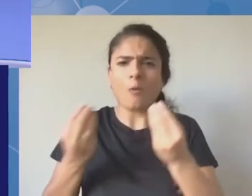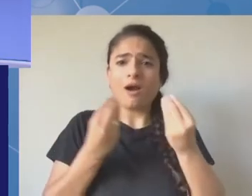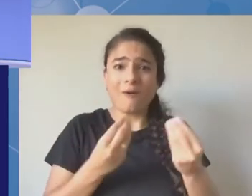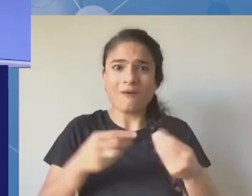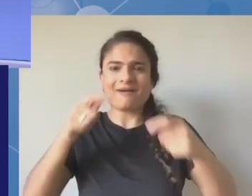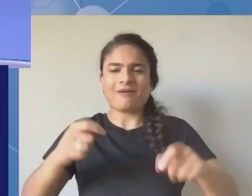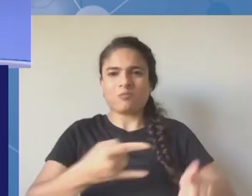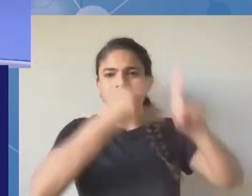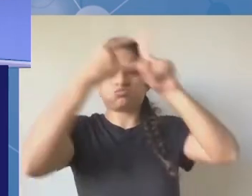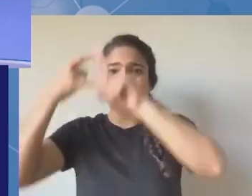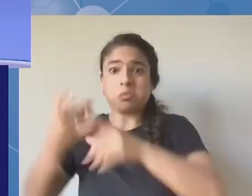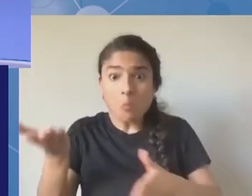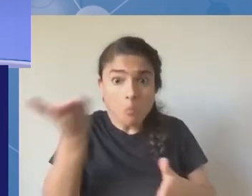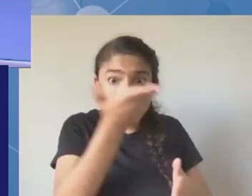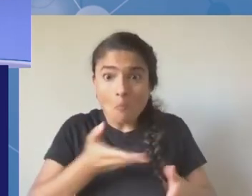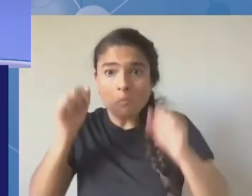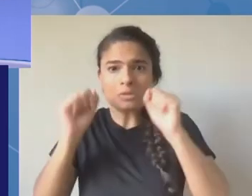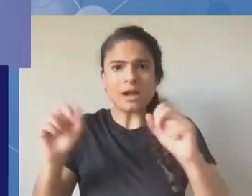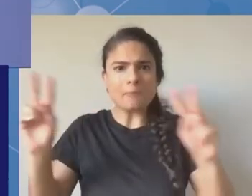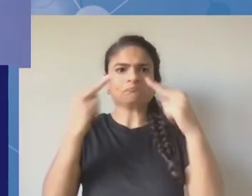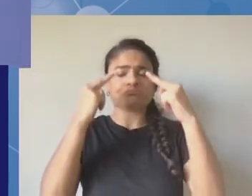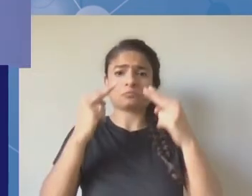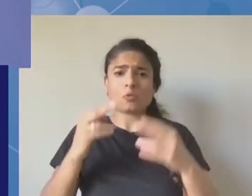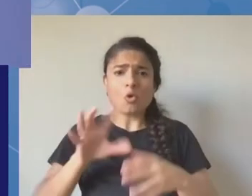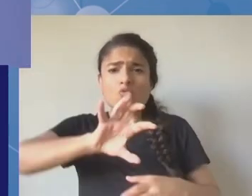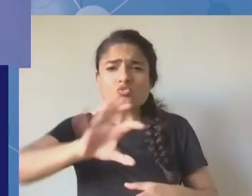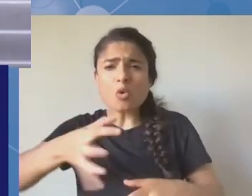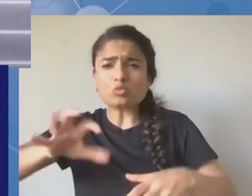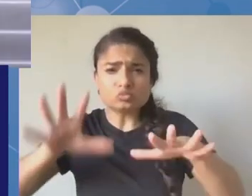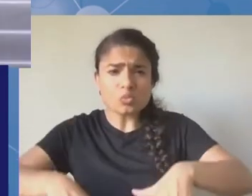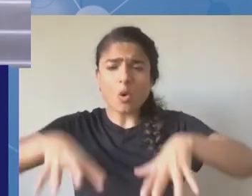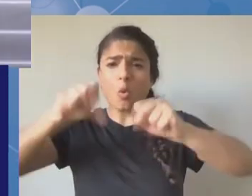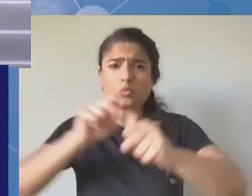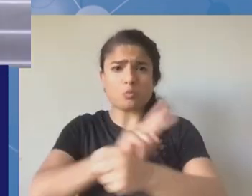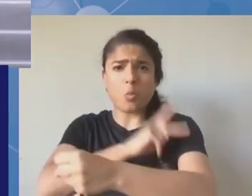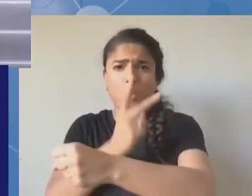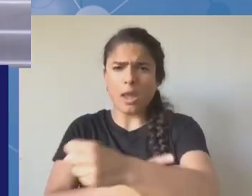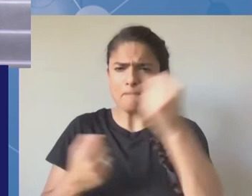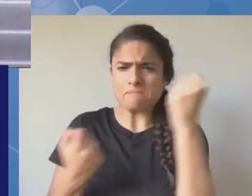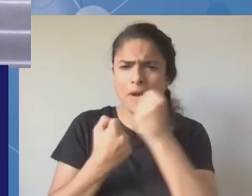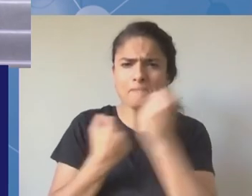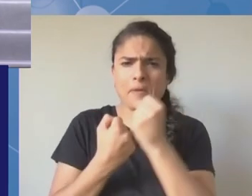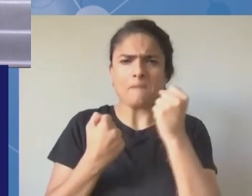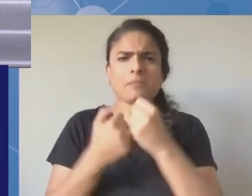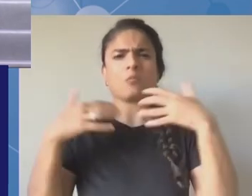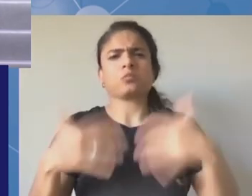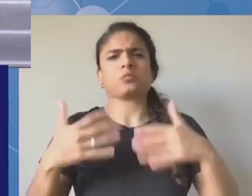shown in these circumstances thank you thank you um then we'll just quickly go to